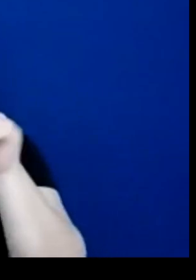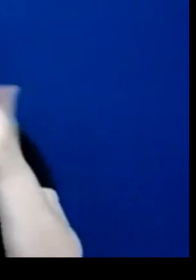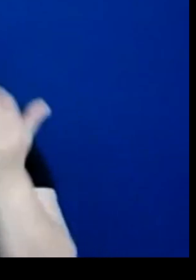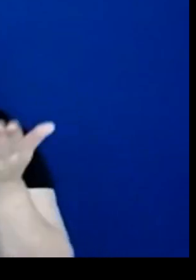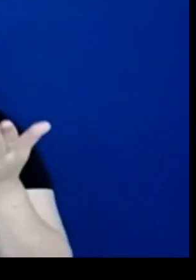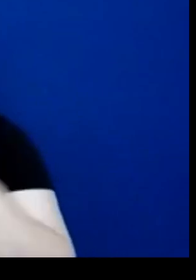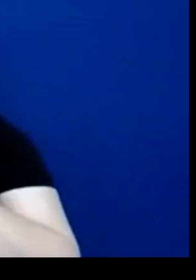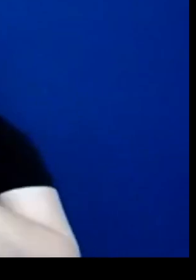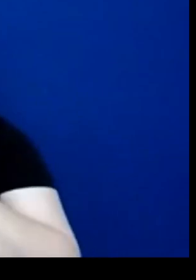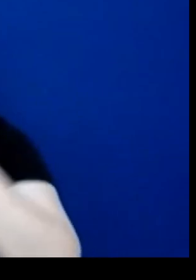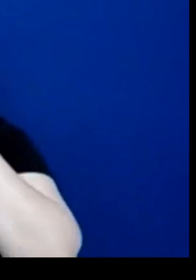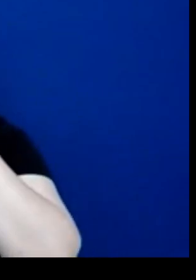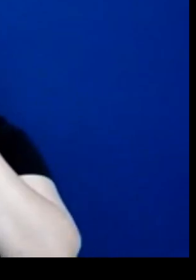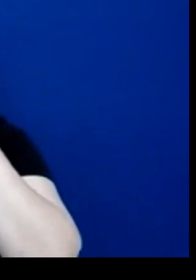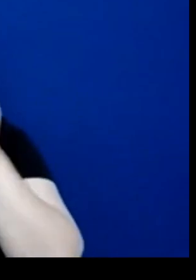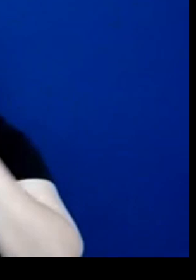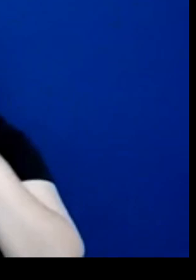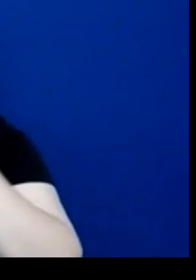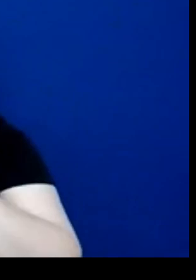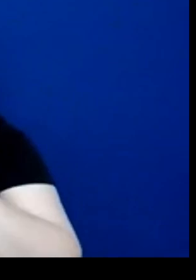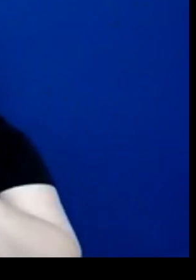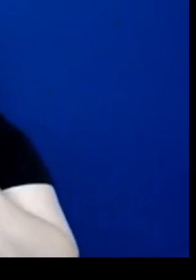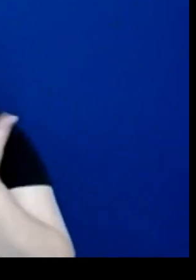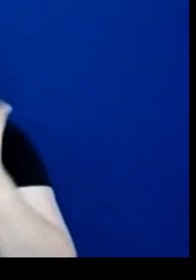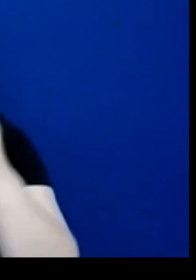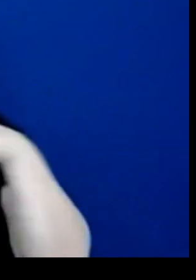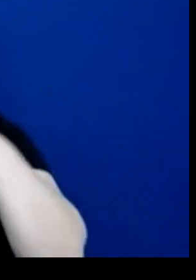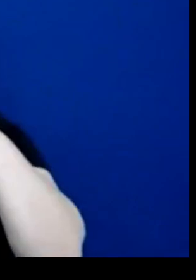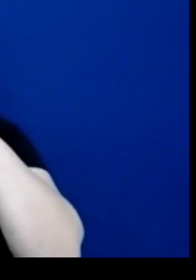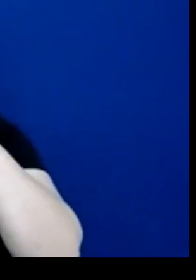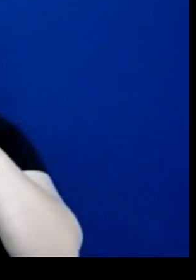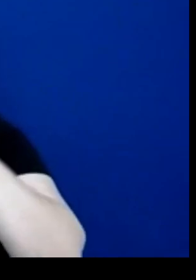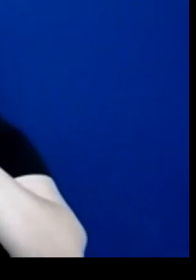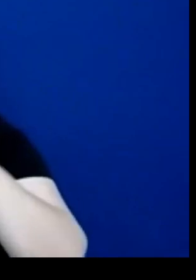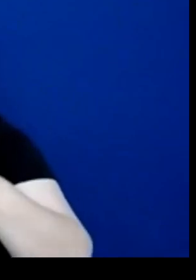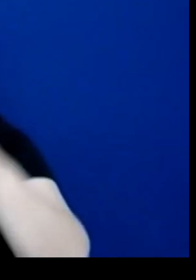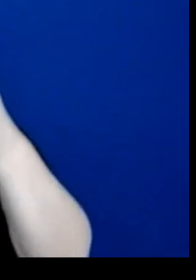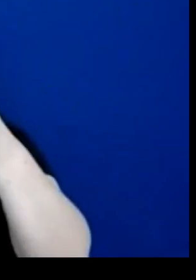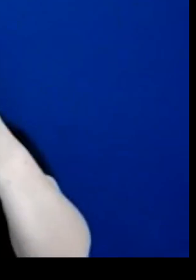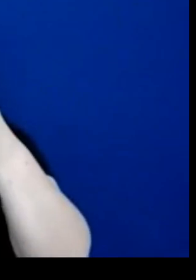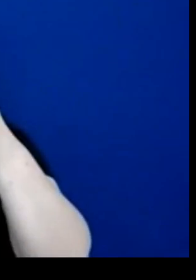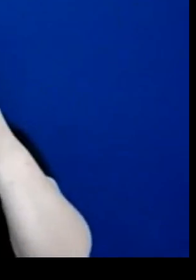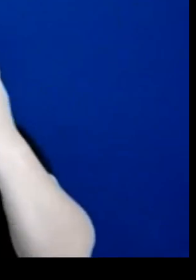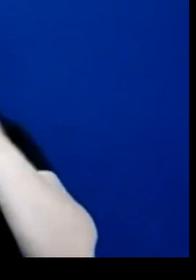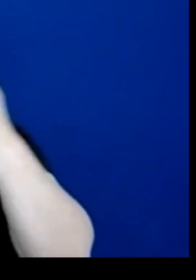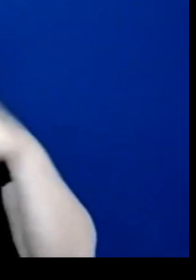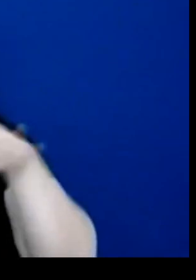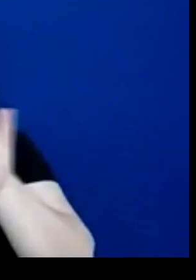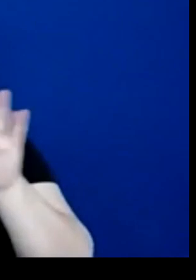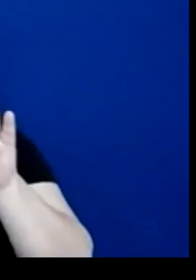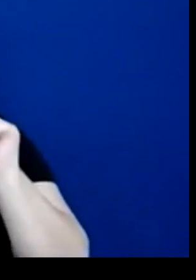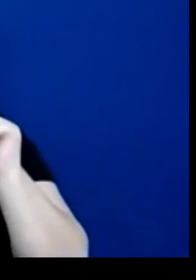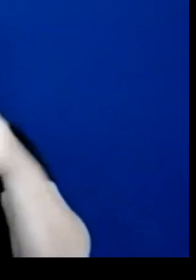we can look at that in a session later on, if we have time. But rather than worry about it now, could I suggest we go on to the others just for